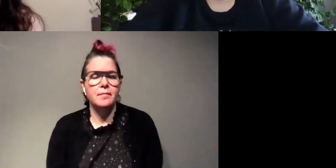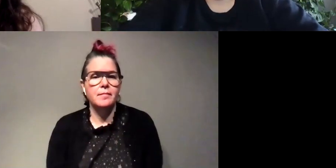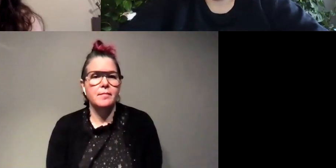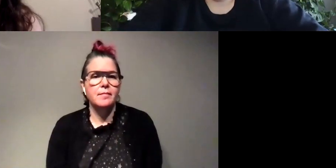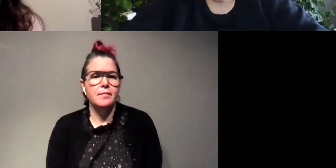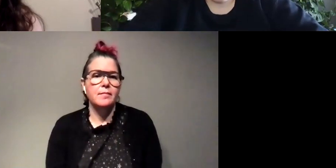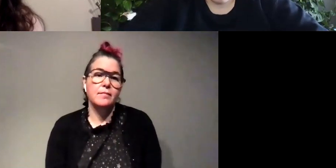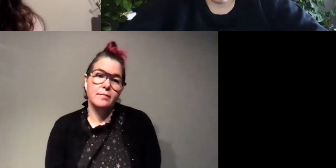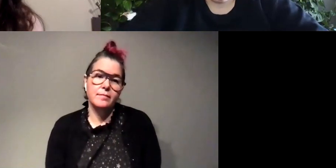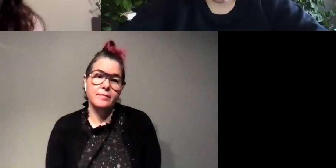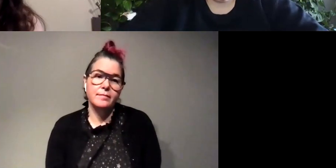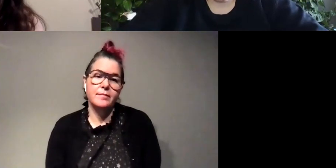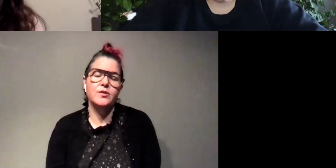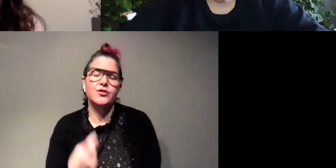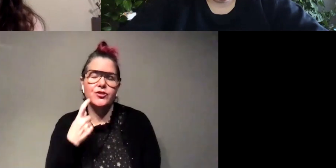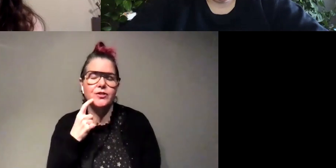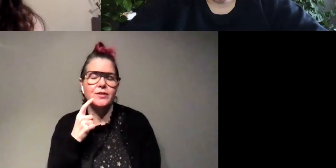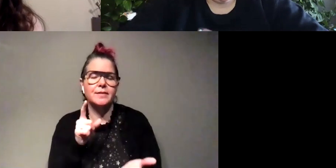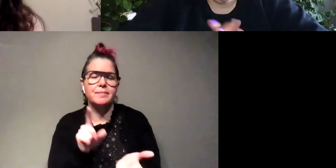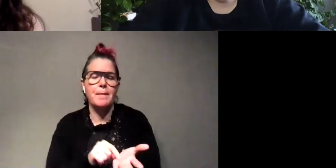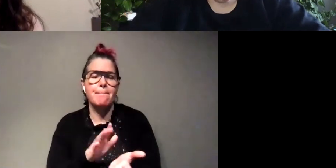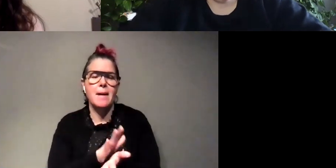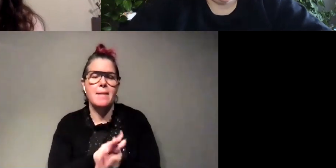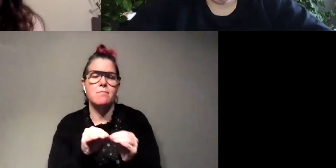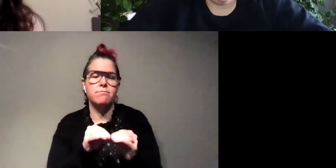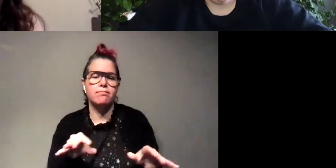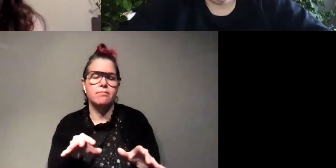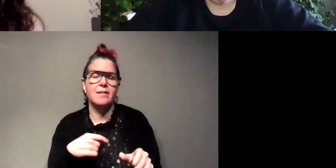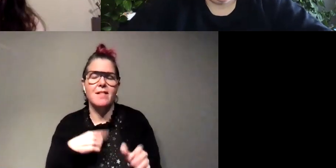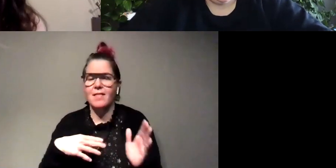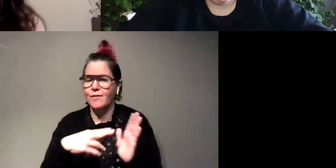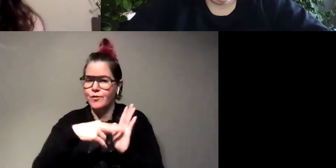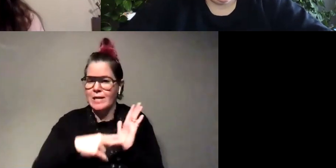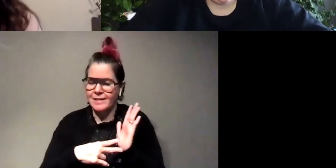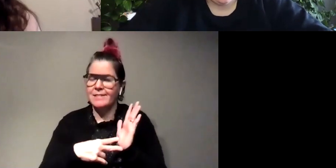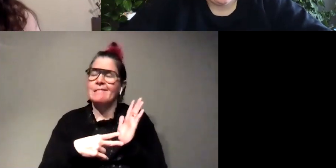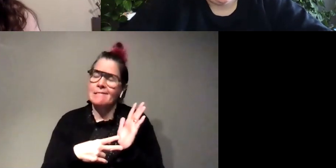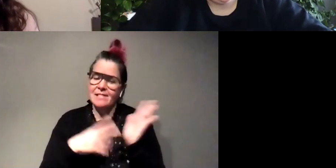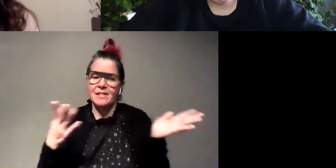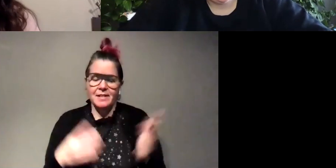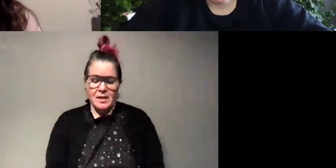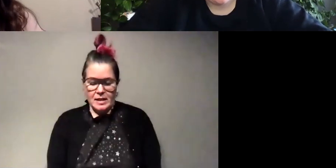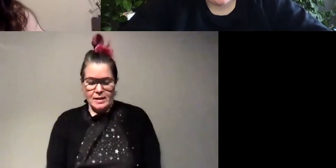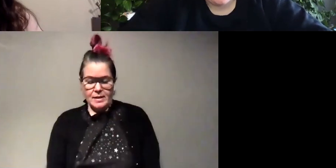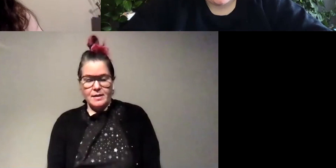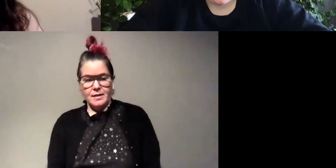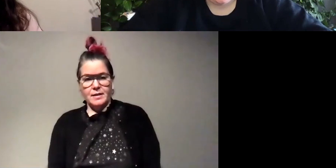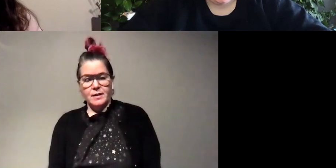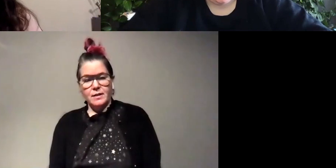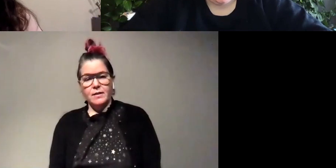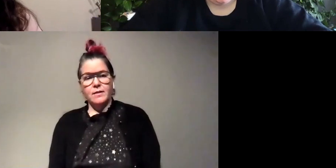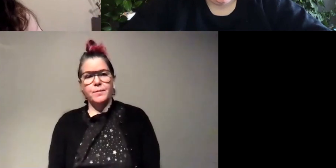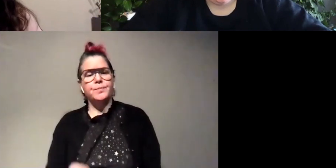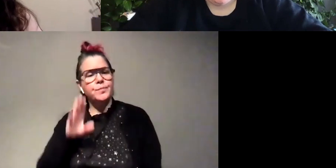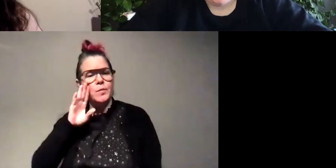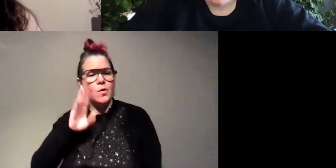actually there was just a paper that came out on that and i haven't read it yet but um we we know that